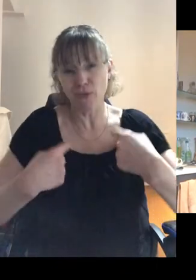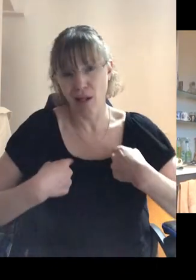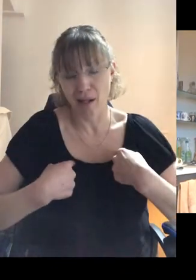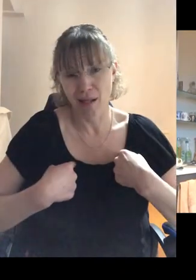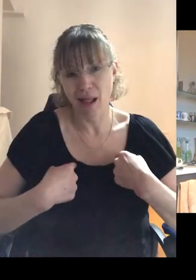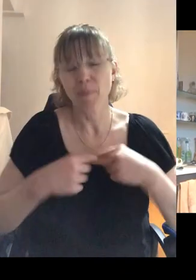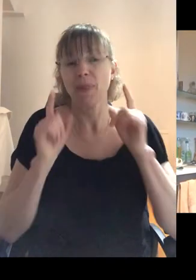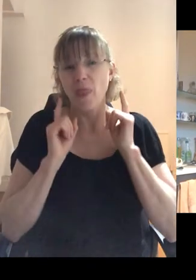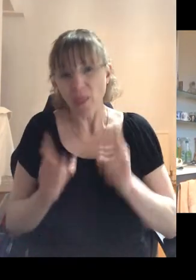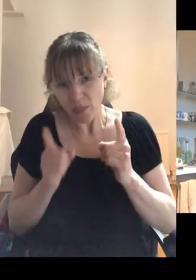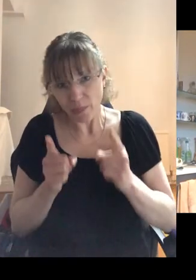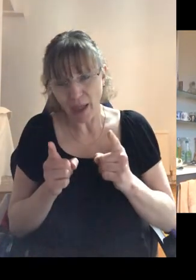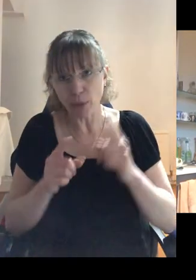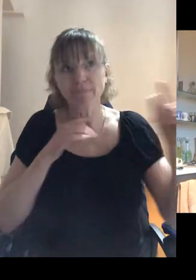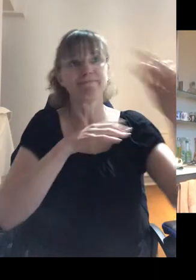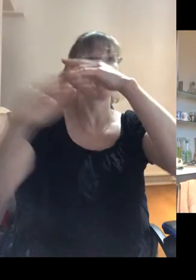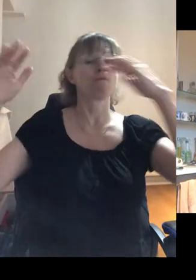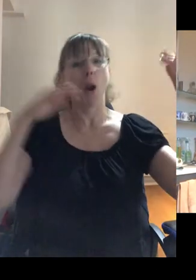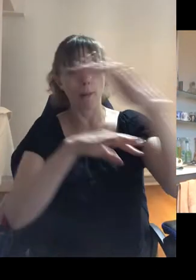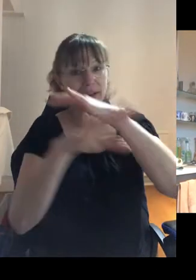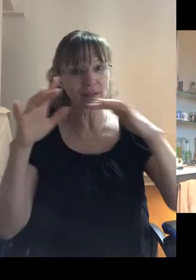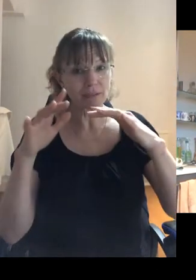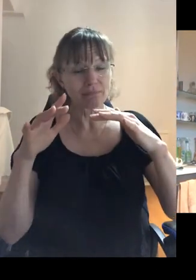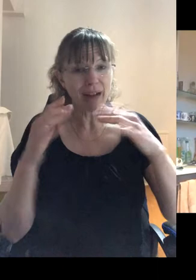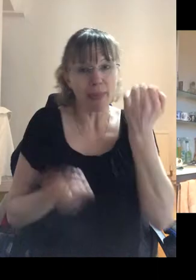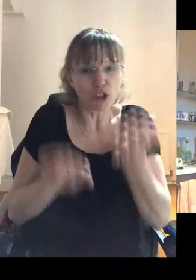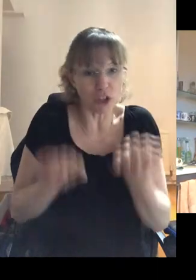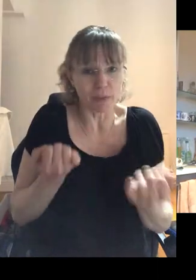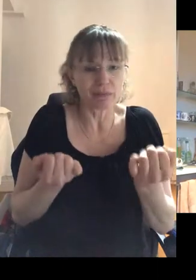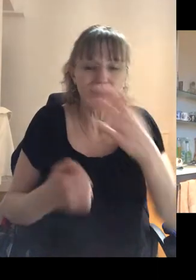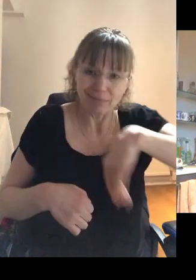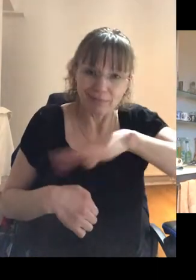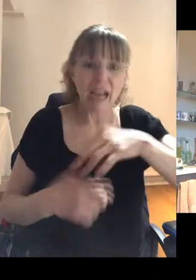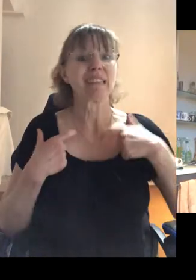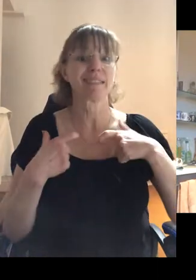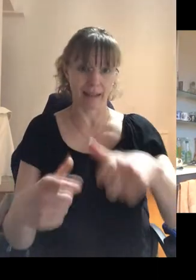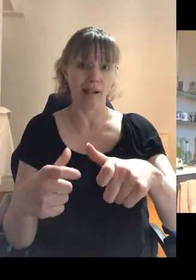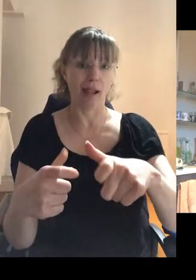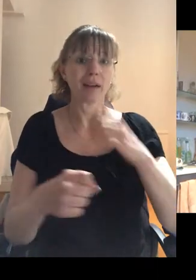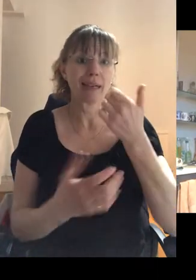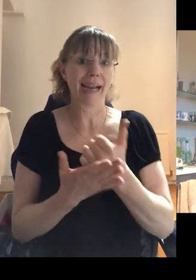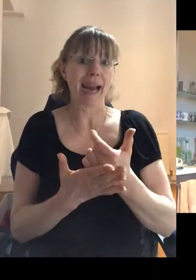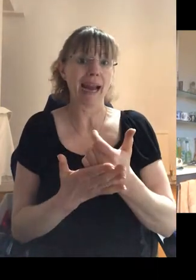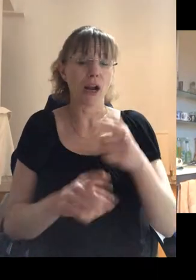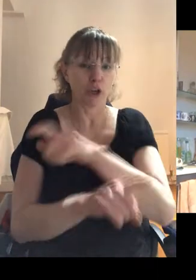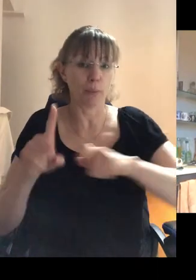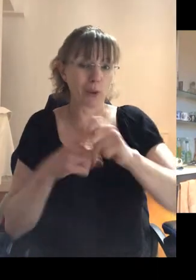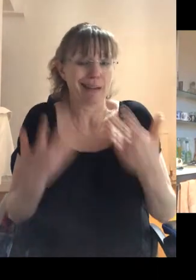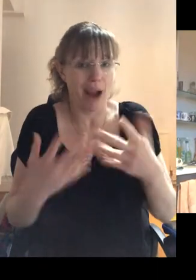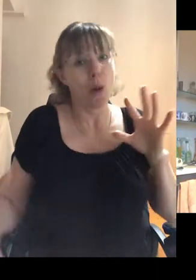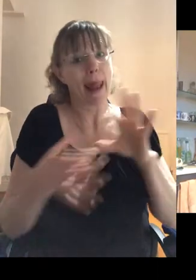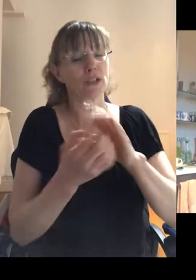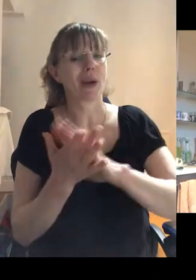it was, that was the, that was the environment and the, the level of judgment there was, and still is in the gay community around HIV